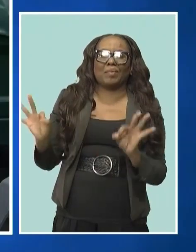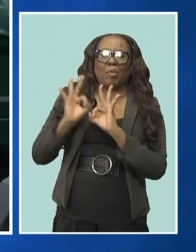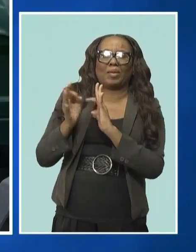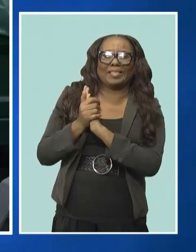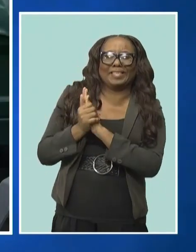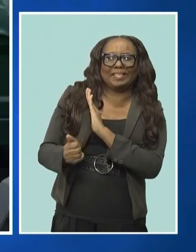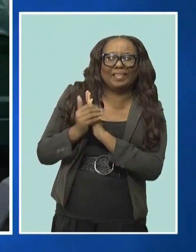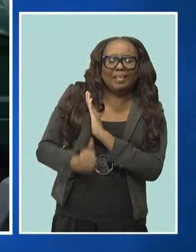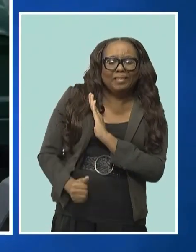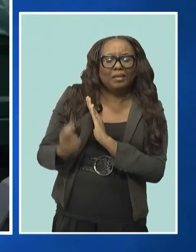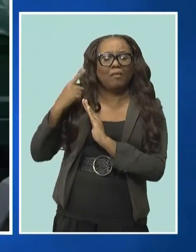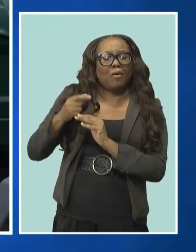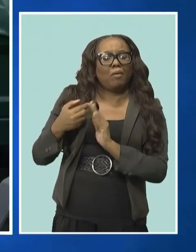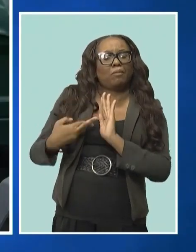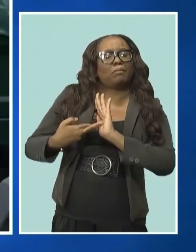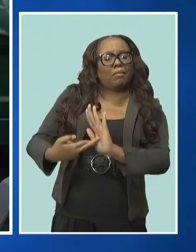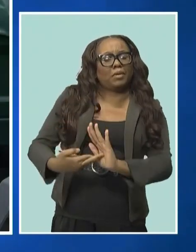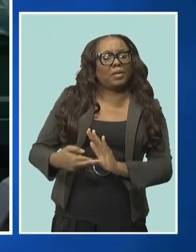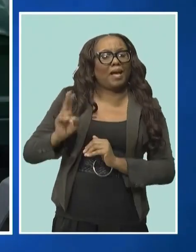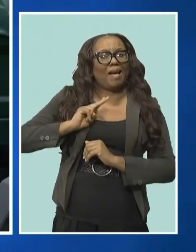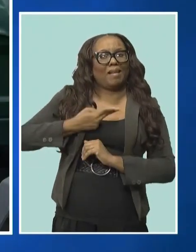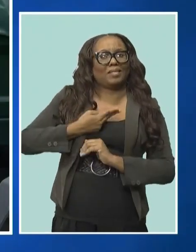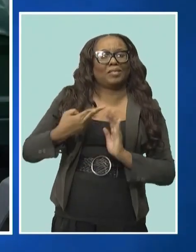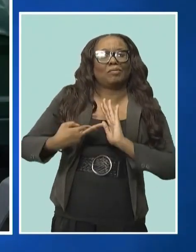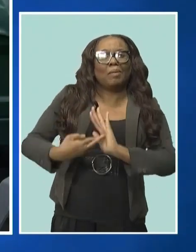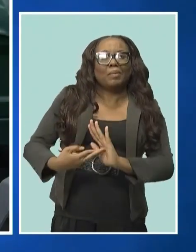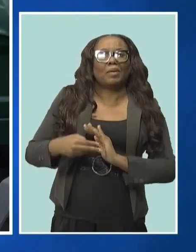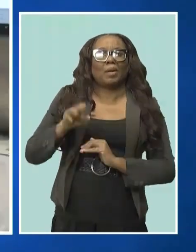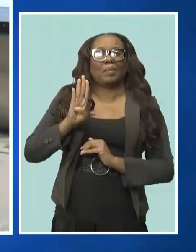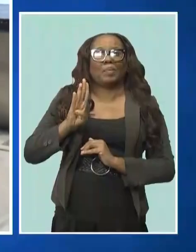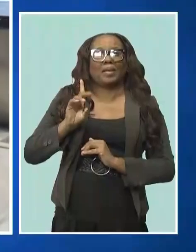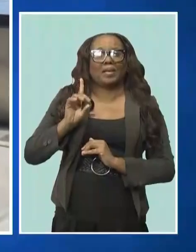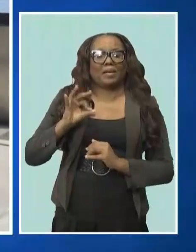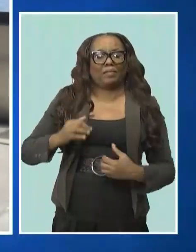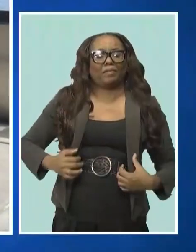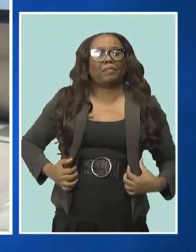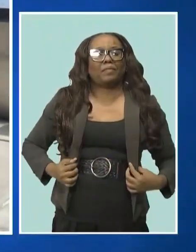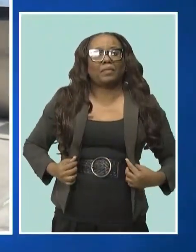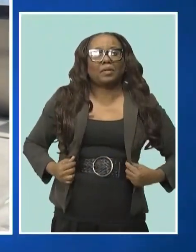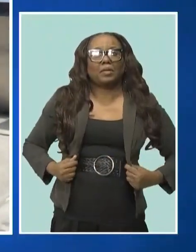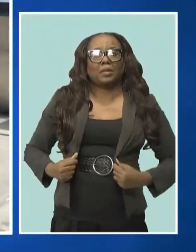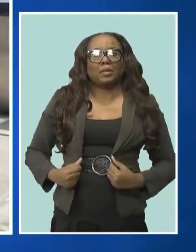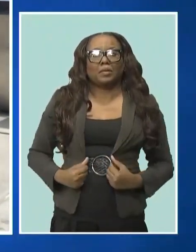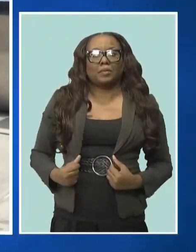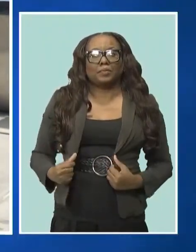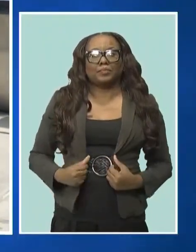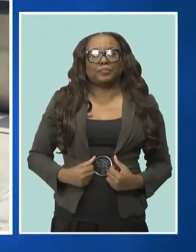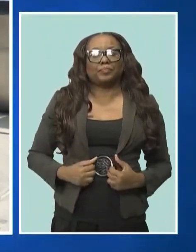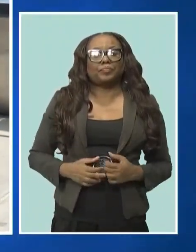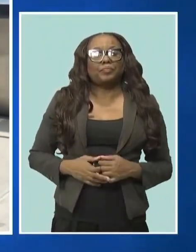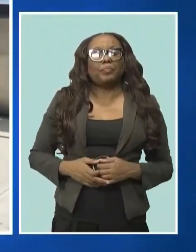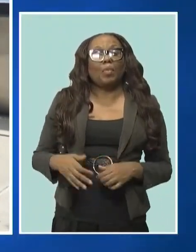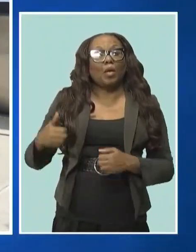and the Barbados Defense Force by extension. The soldiers loaded some of their limited gear on board the